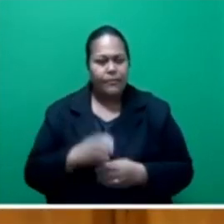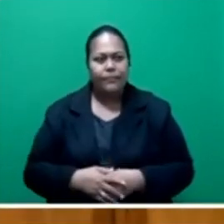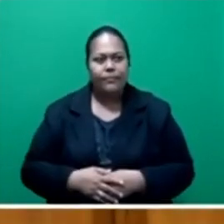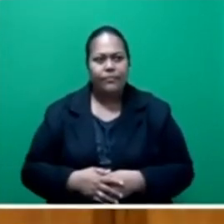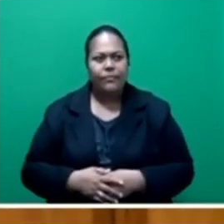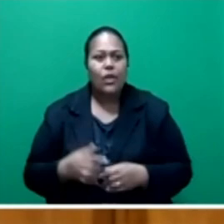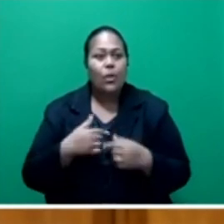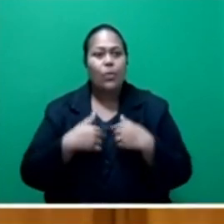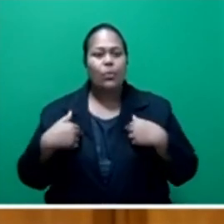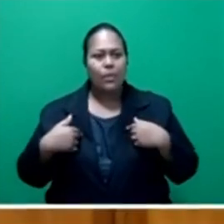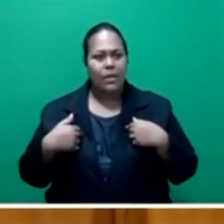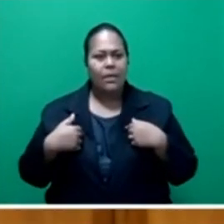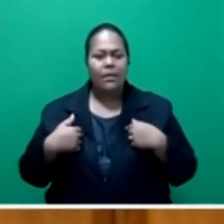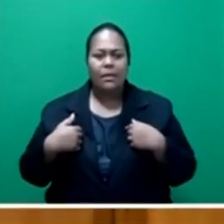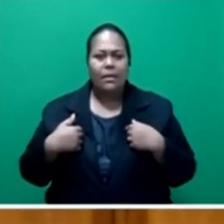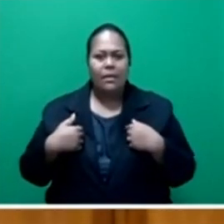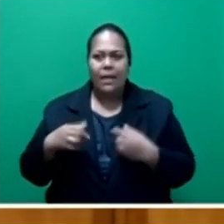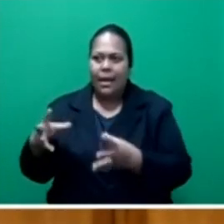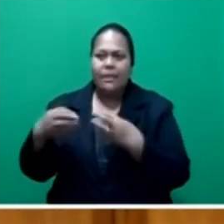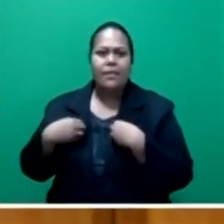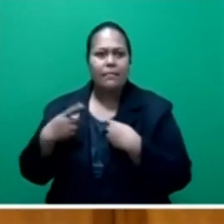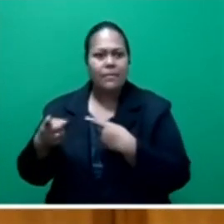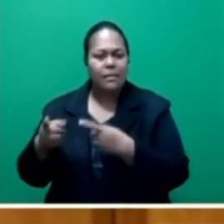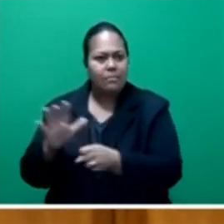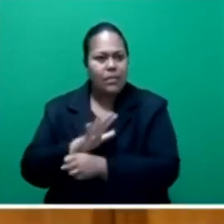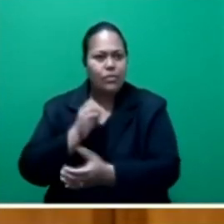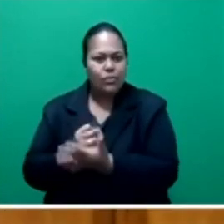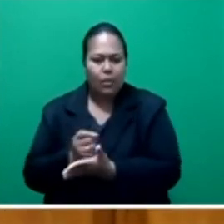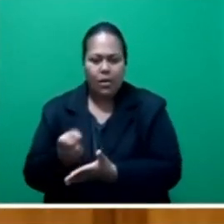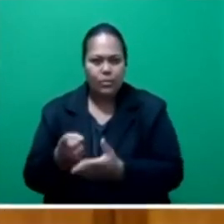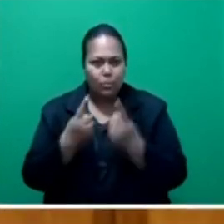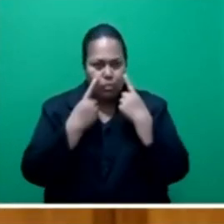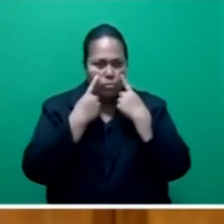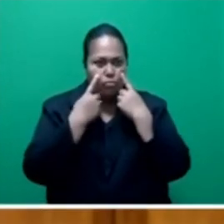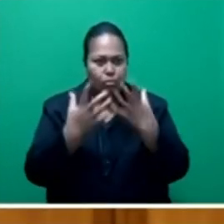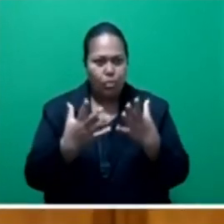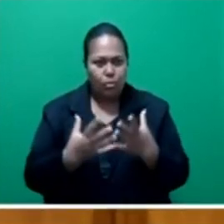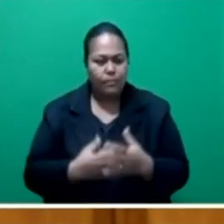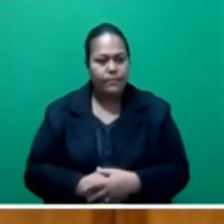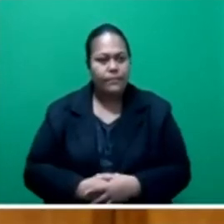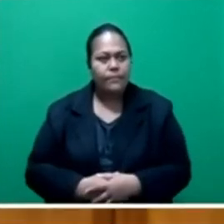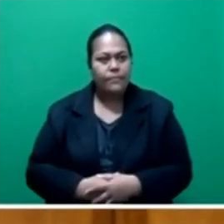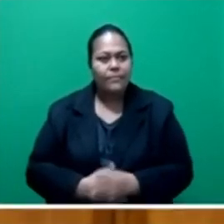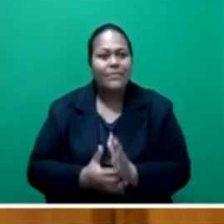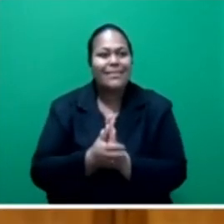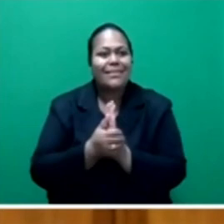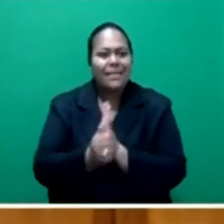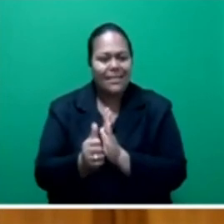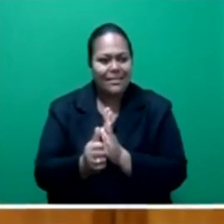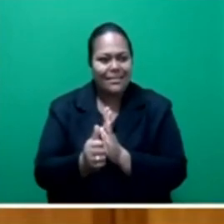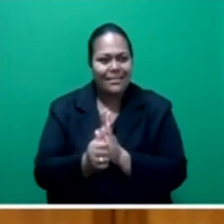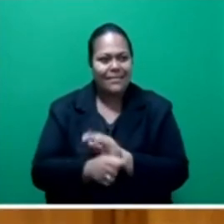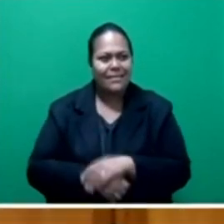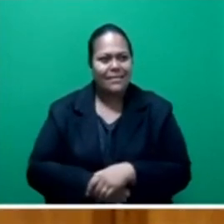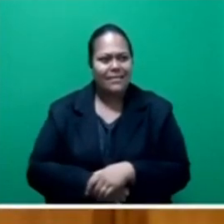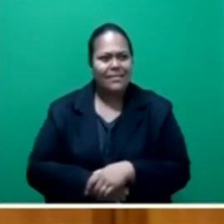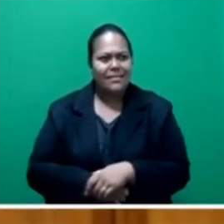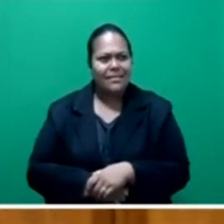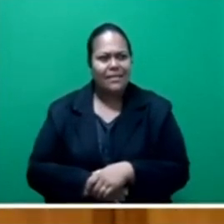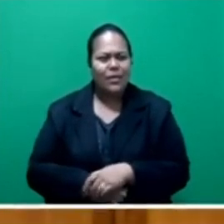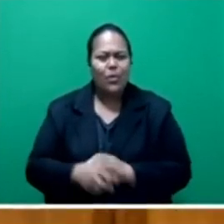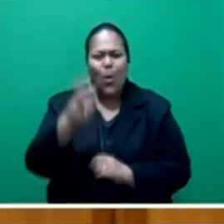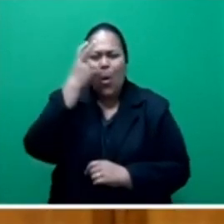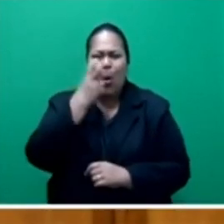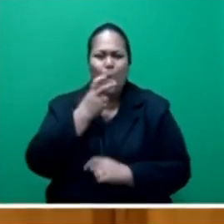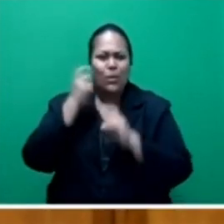maintain their interest to showcase their talent in age-old ceremonies with